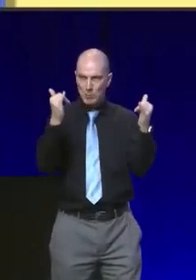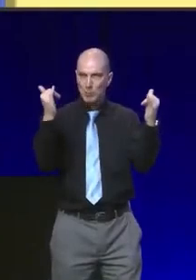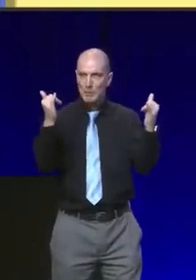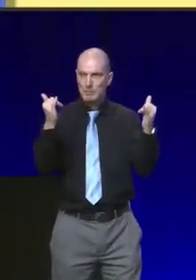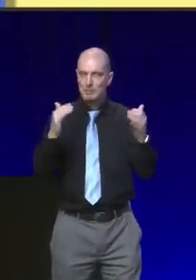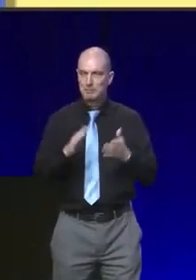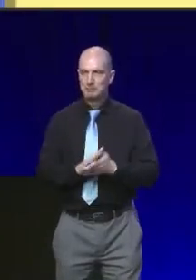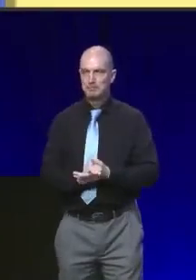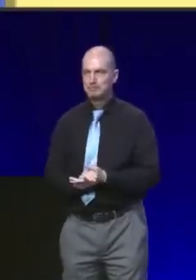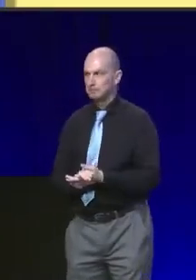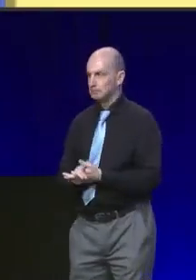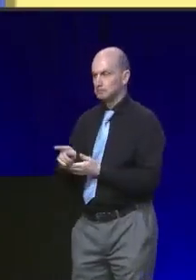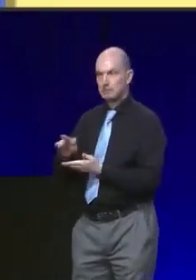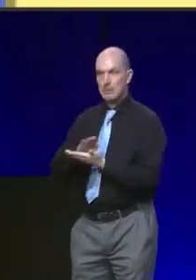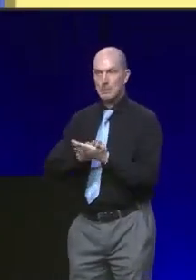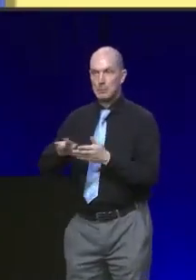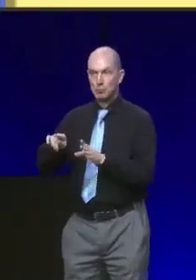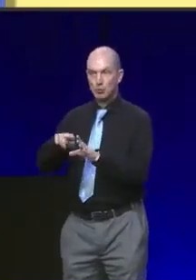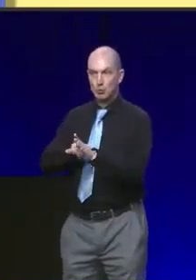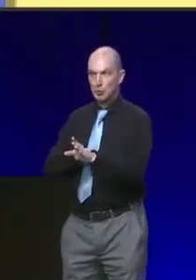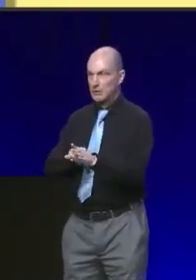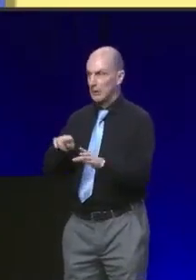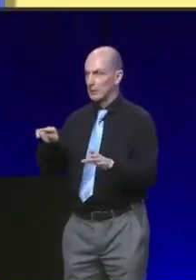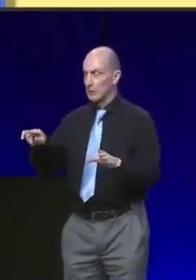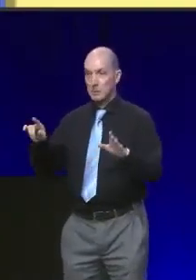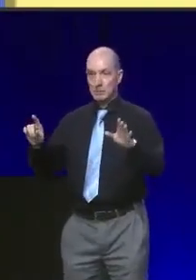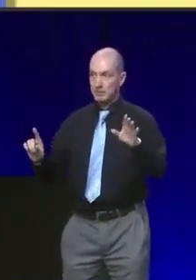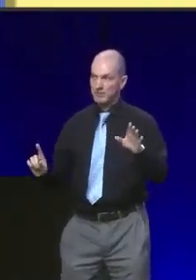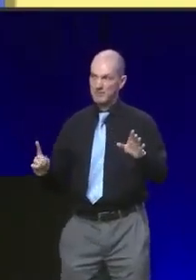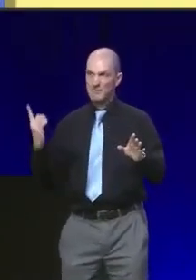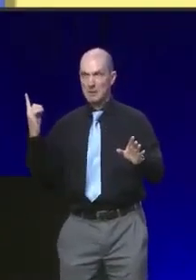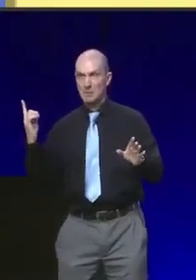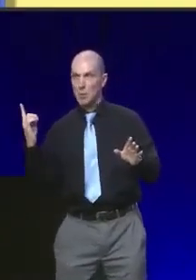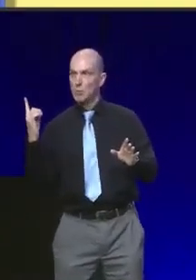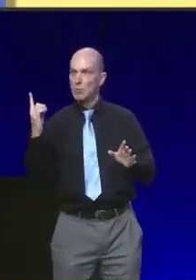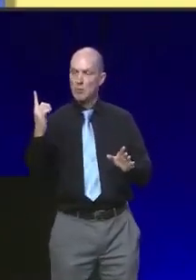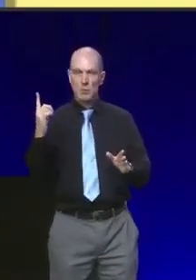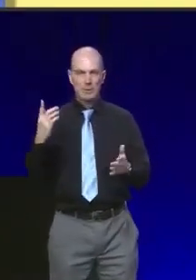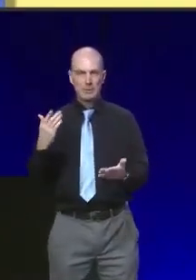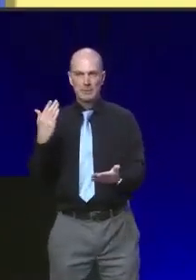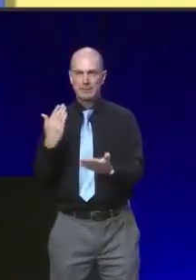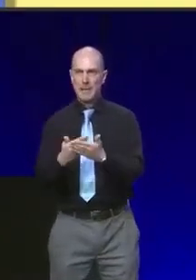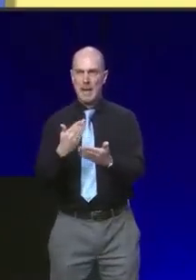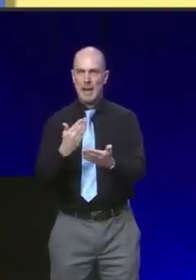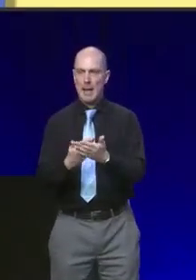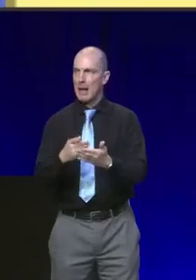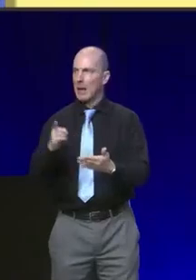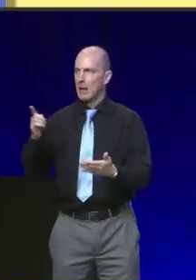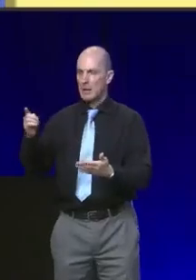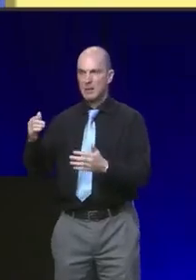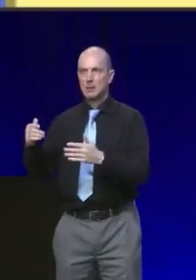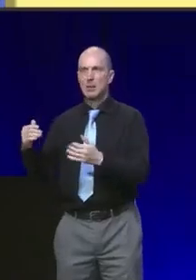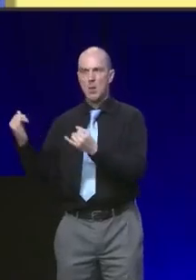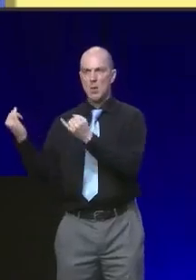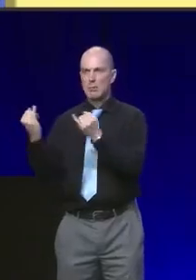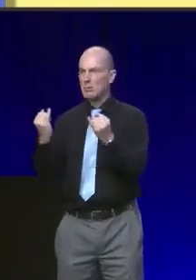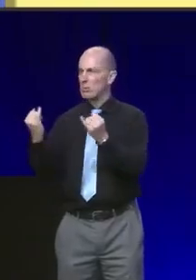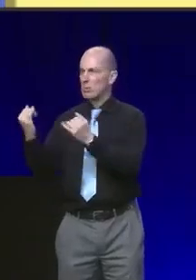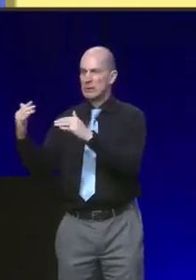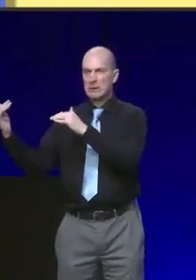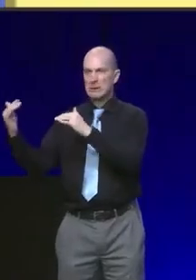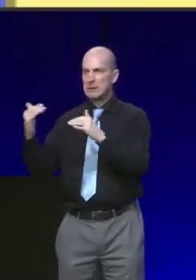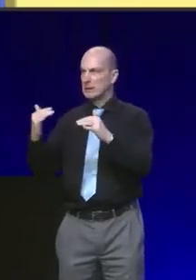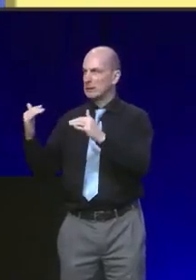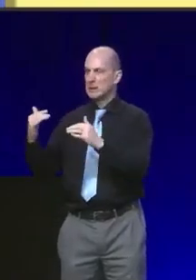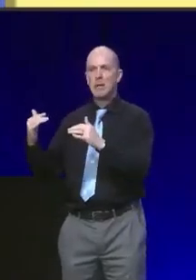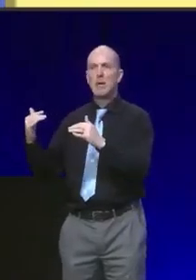Hamza was one of the first and remains a leading voice demanding an immediate ceasefire and the return safely